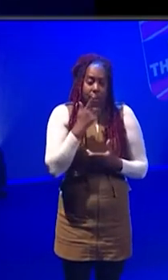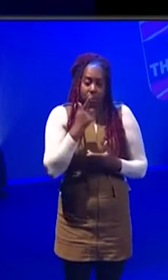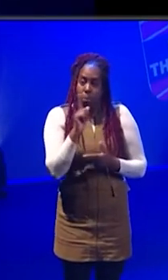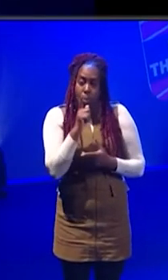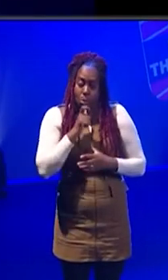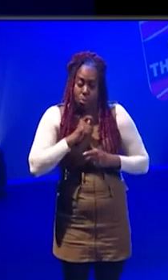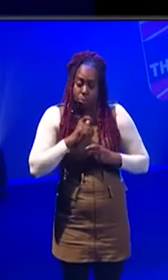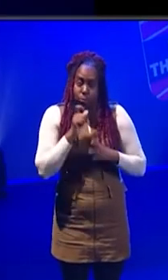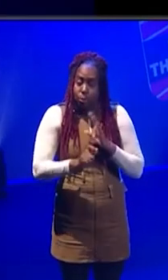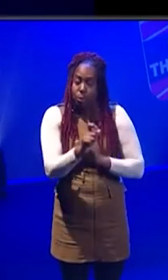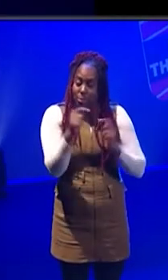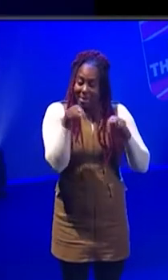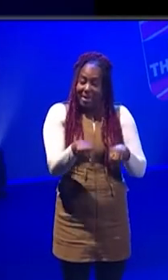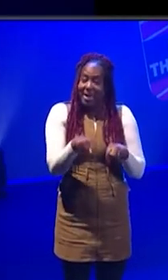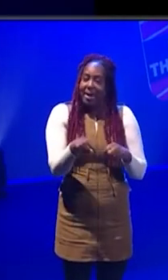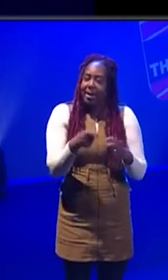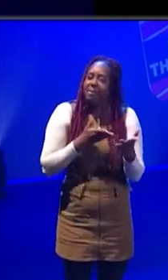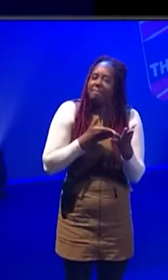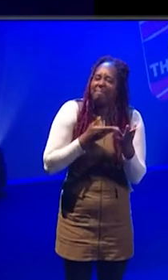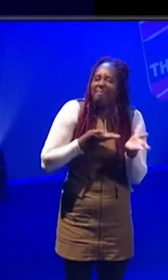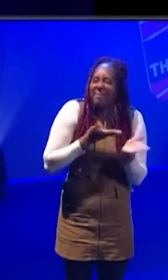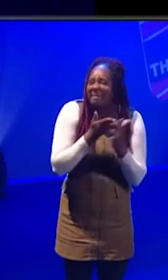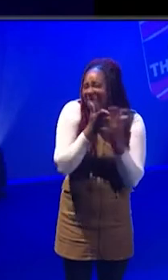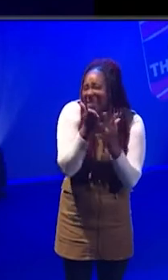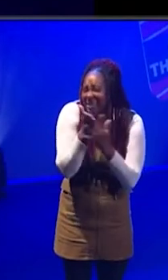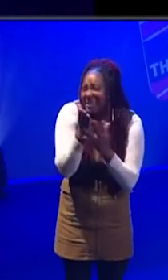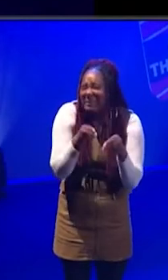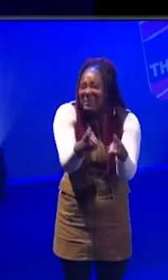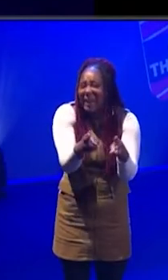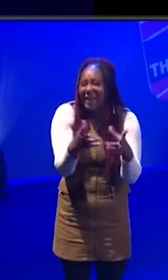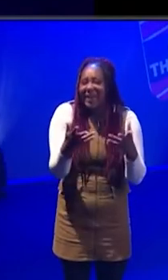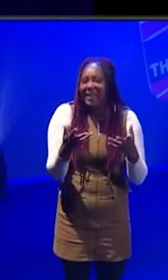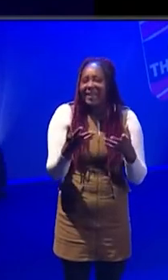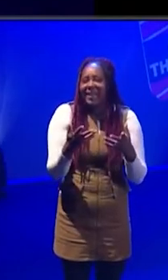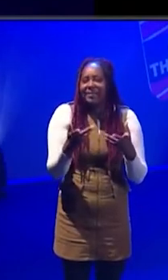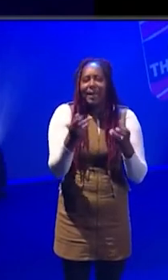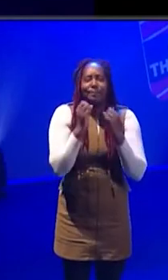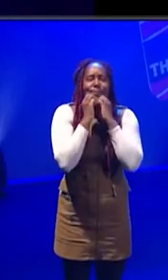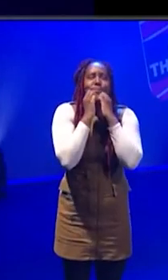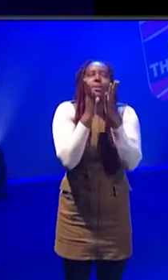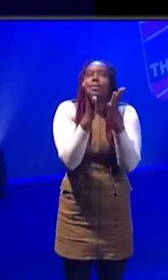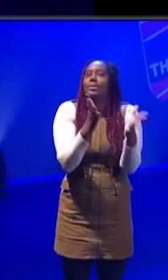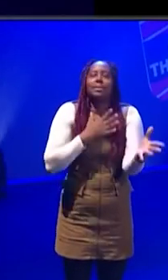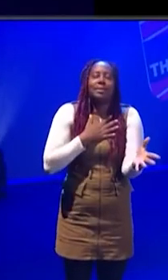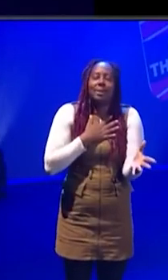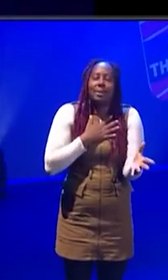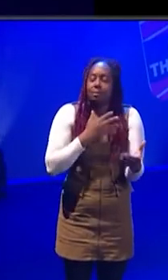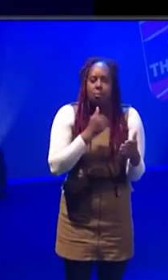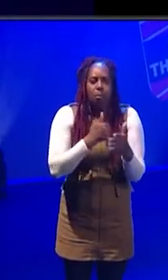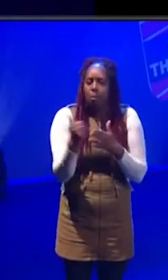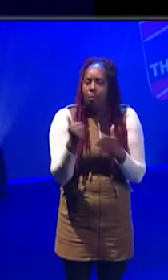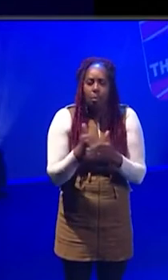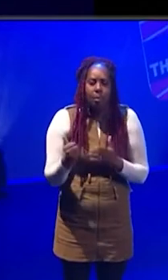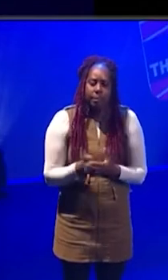And it is here. And it's giving access in a way that is absolutely amazing. But it will always be